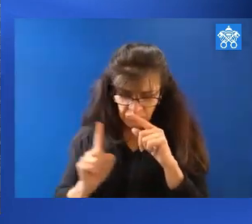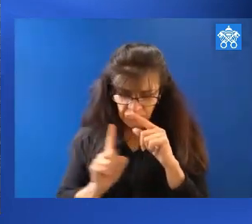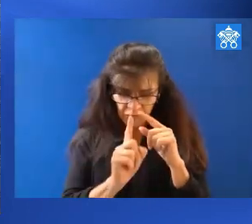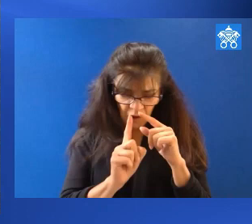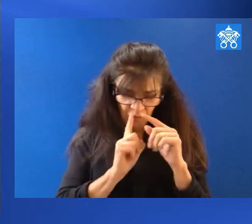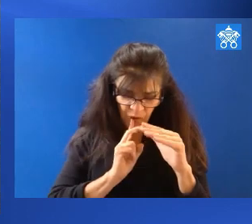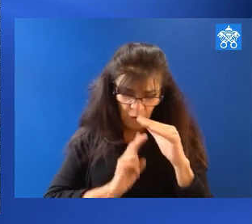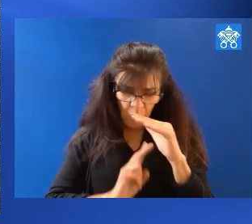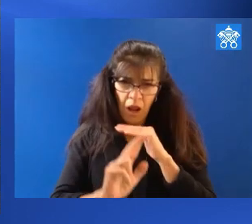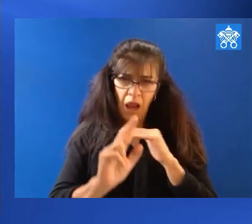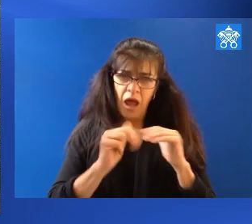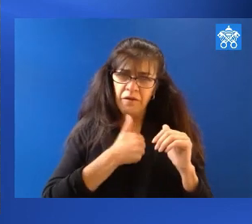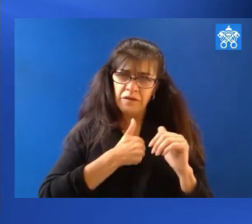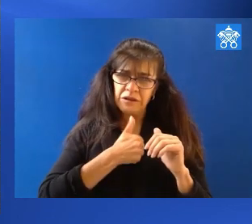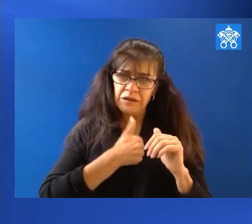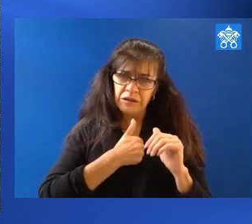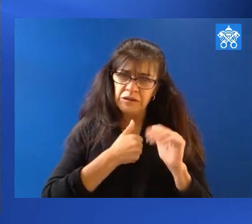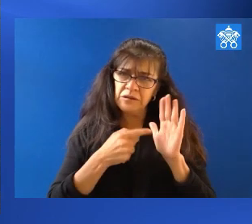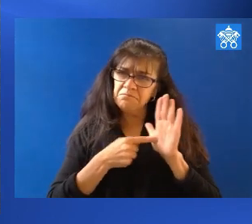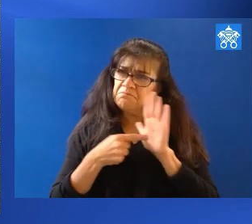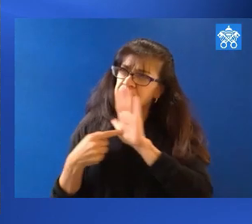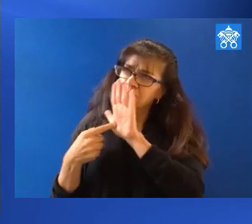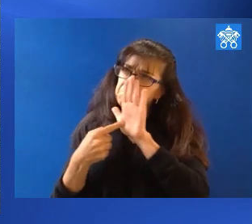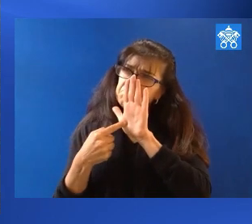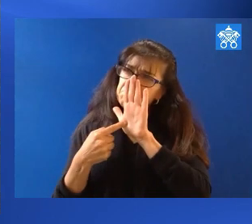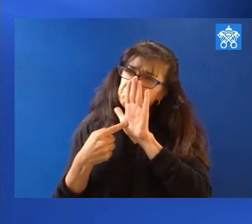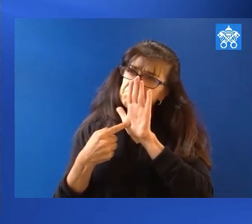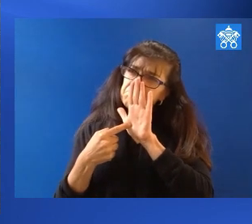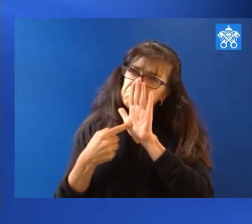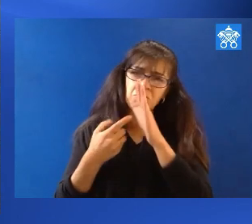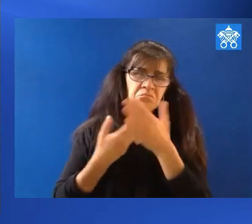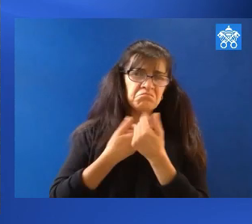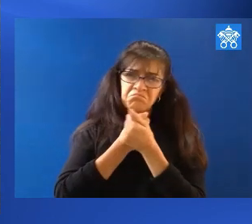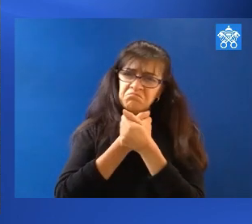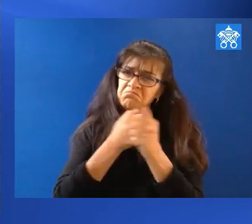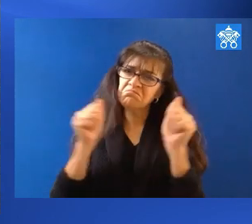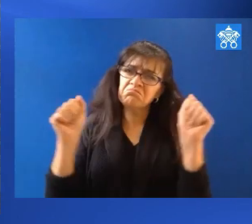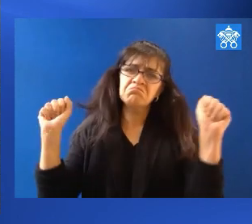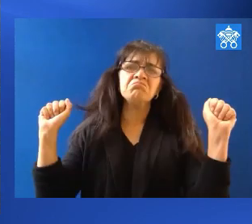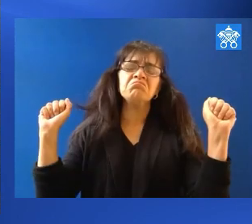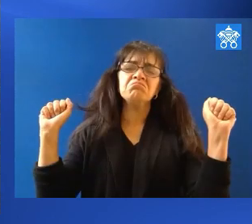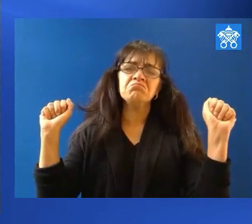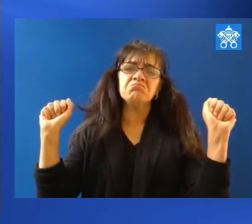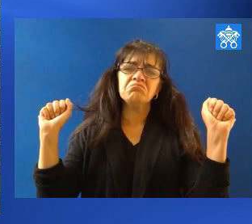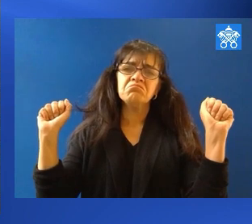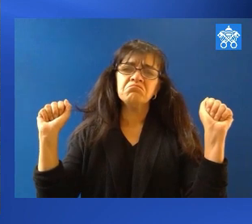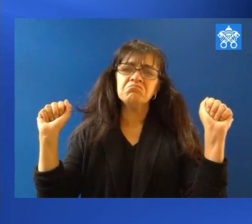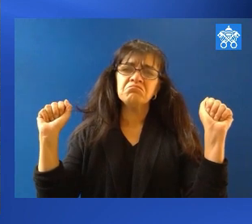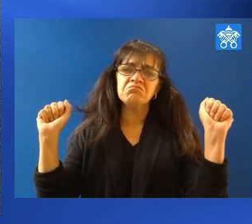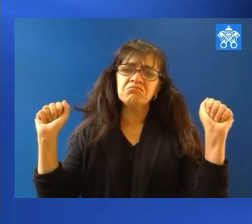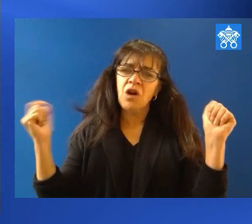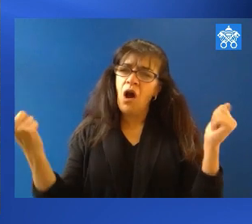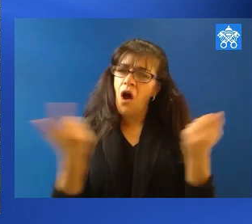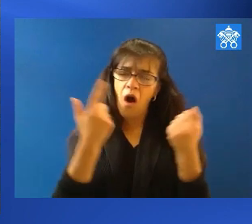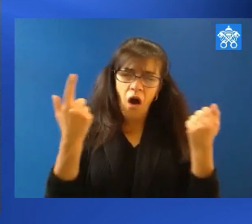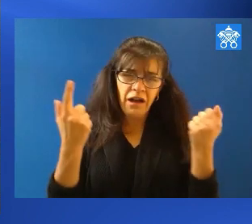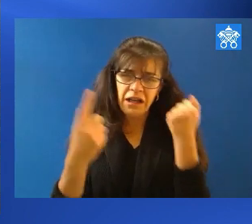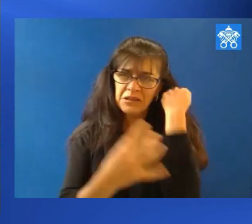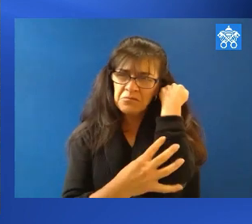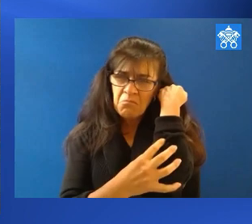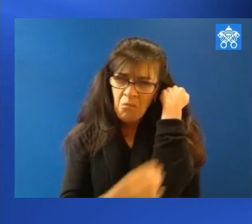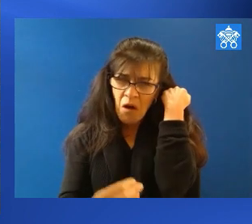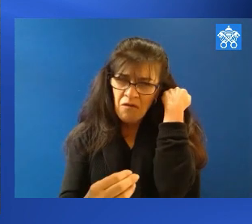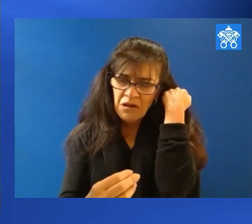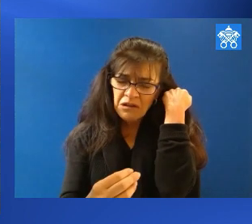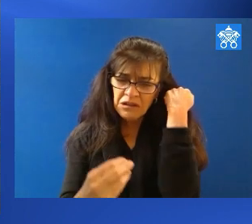the humidity of himself and presents himself without any marks and with all his poverty.